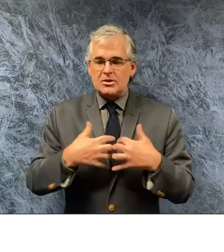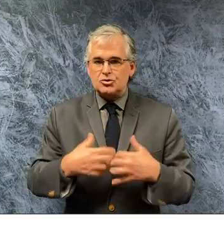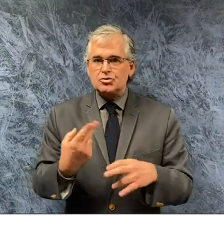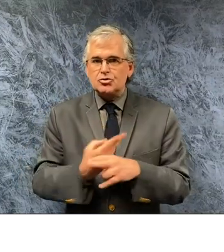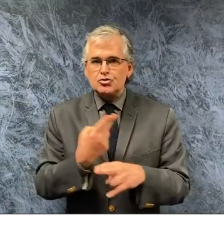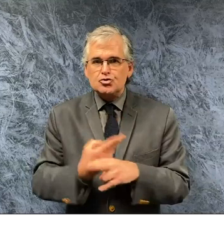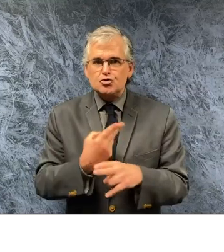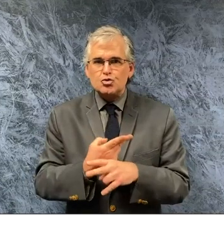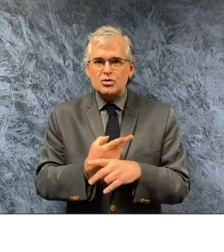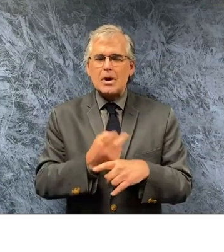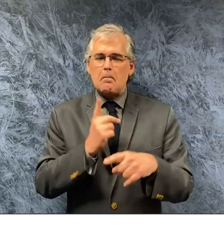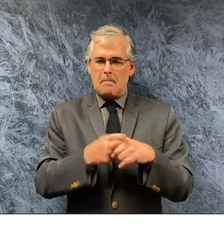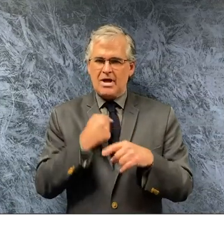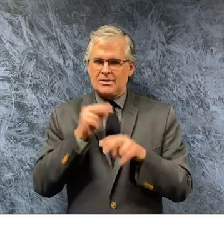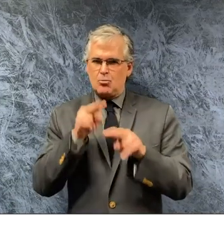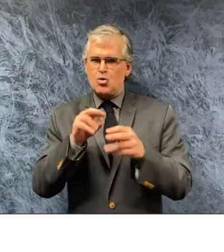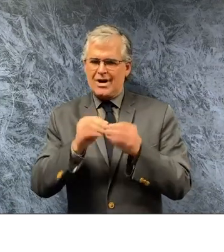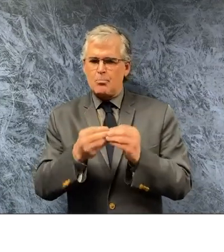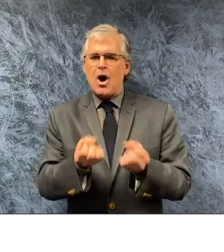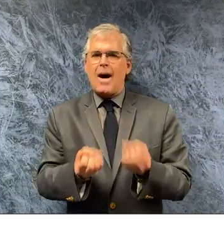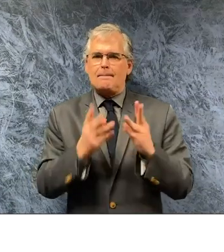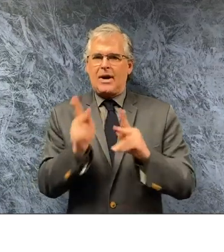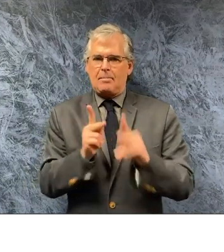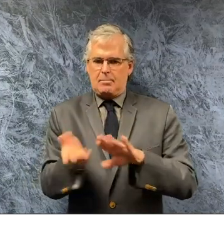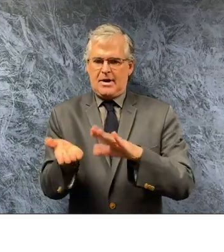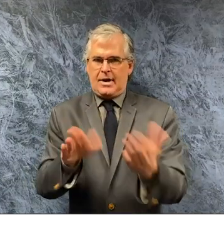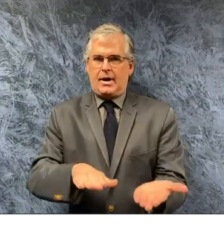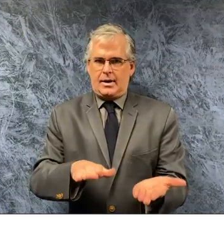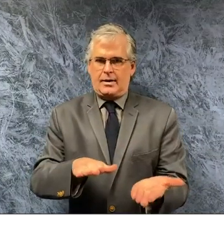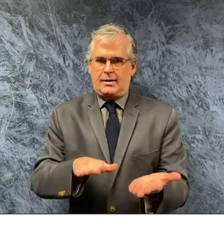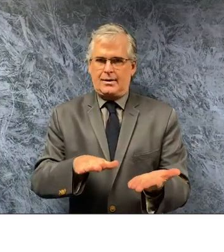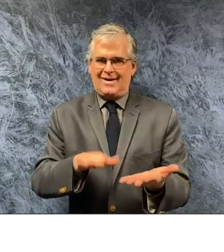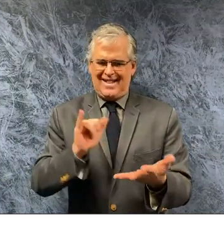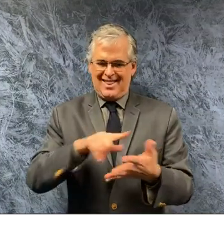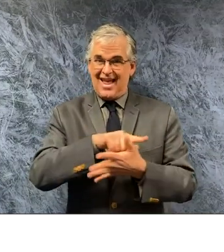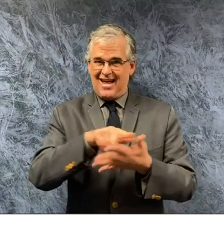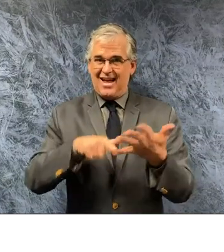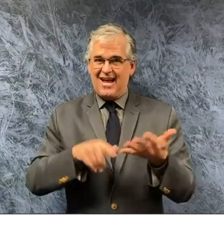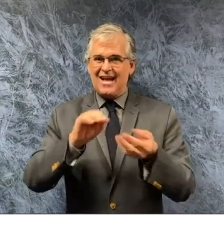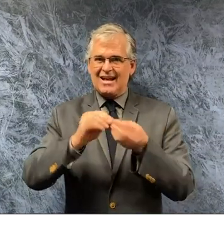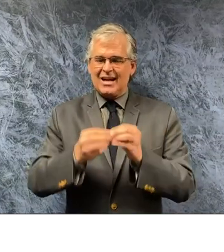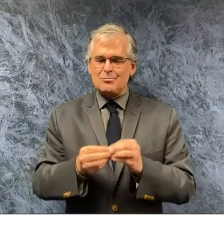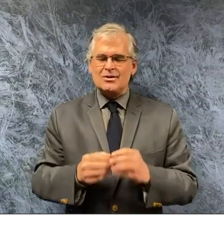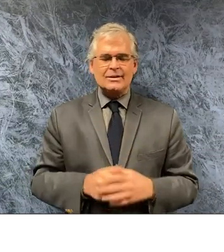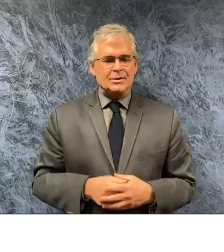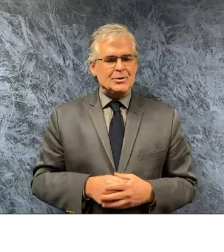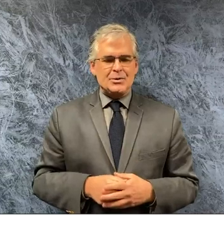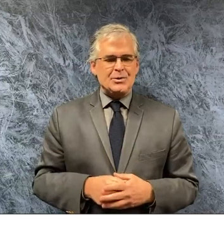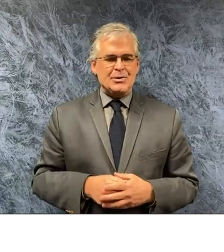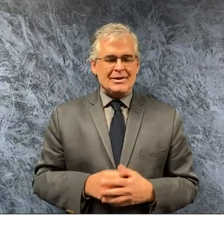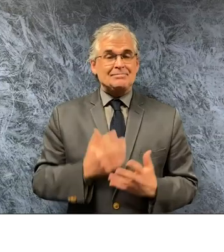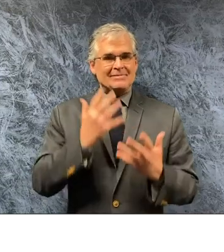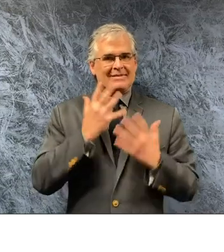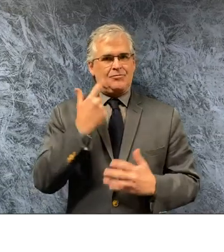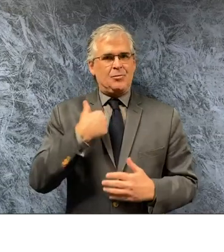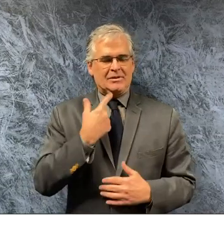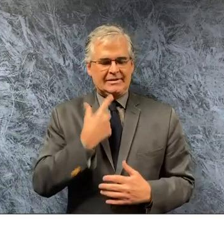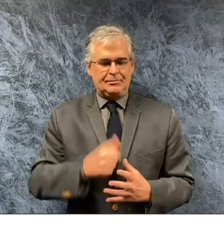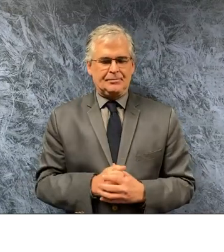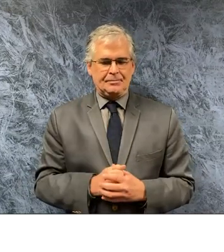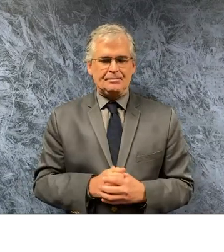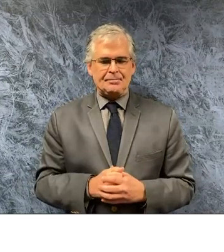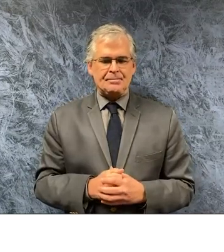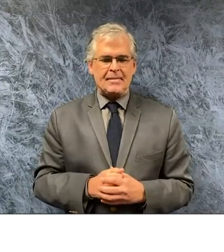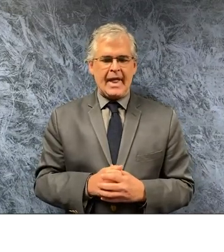people who pass those are the ones that unfortunately and this is sad to say and reflect upon but when you